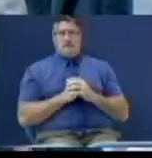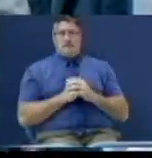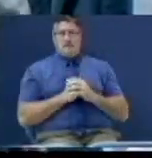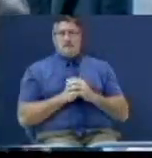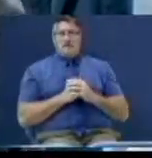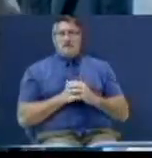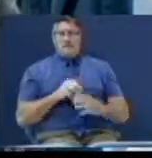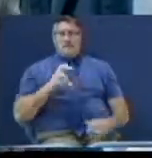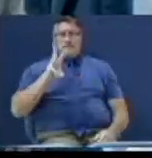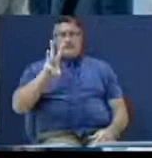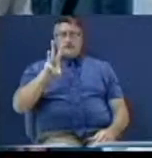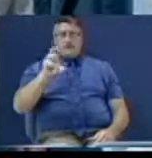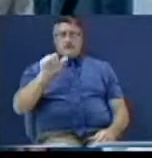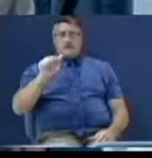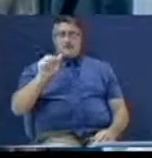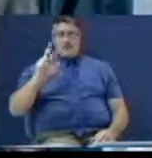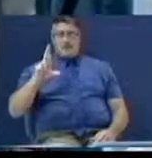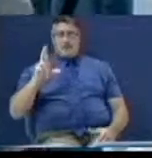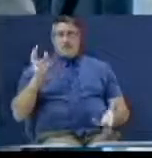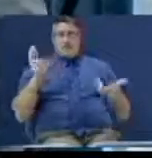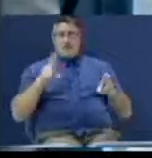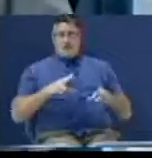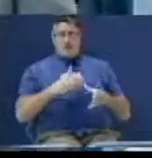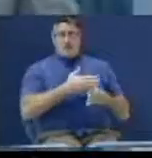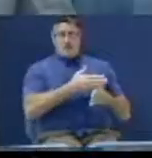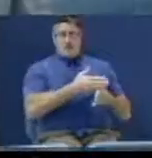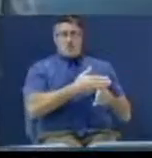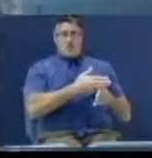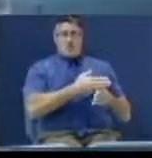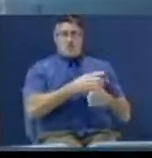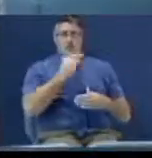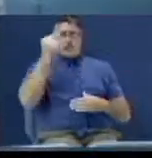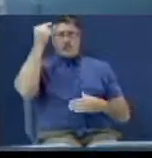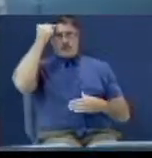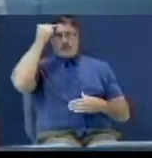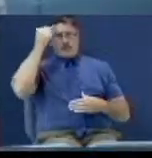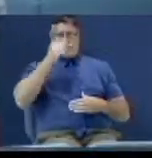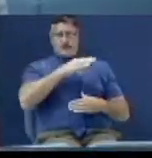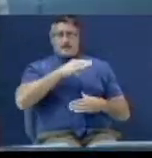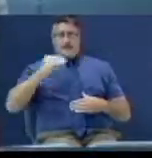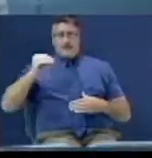war going on between government and the people.